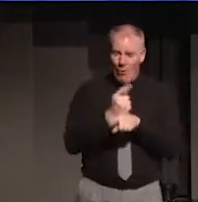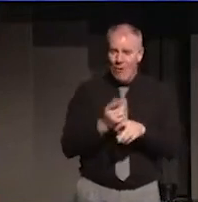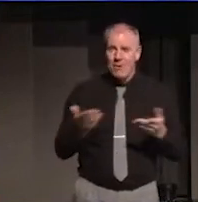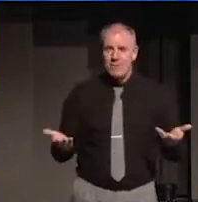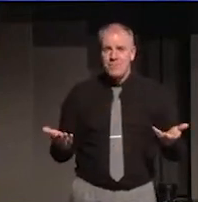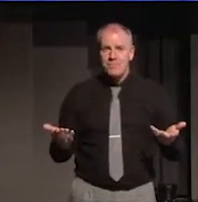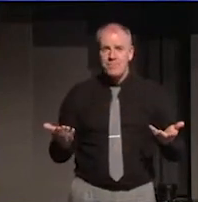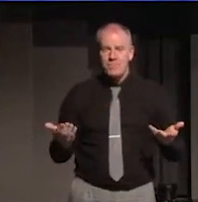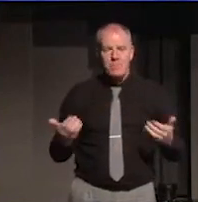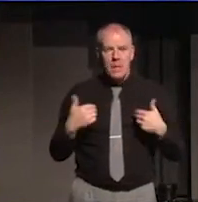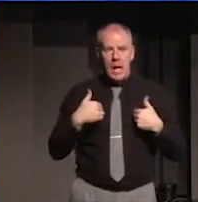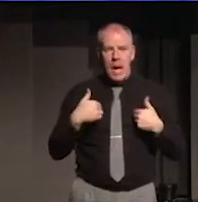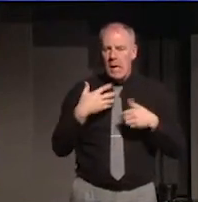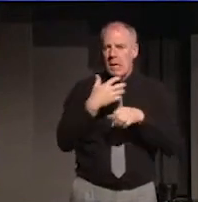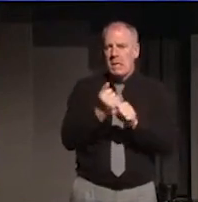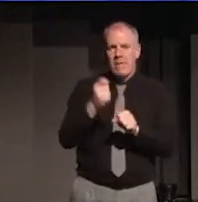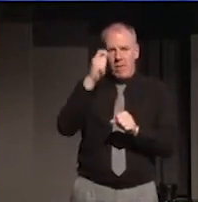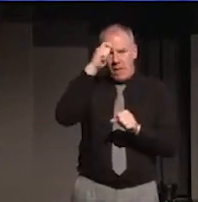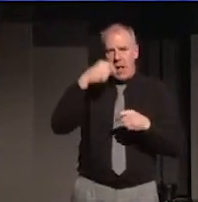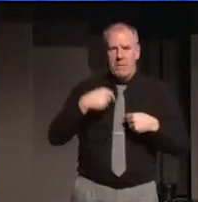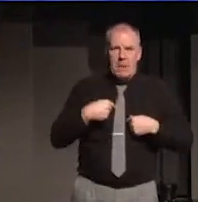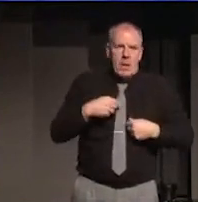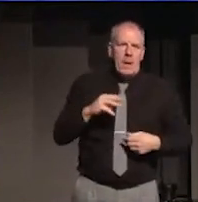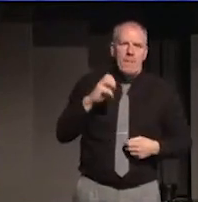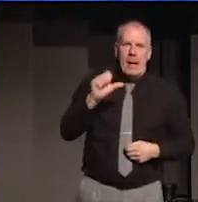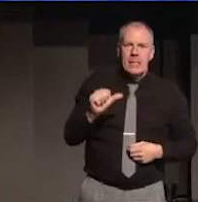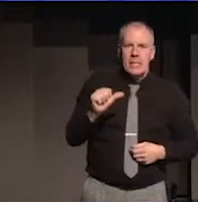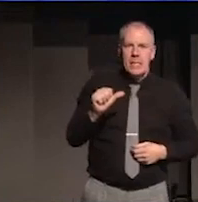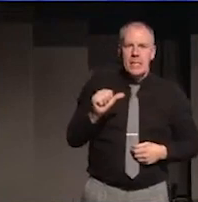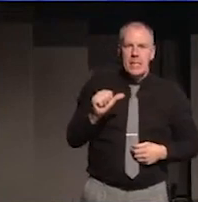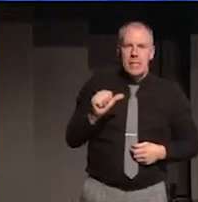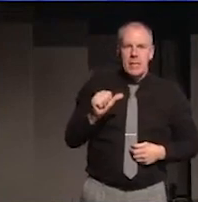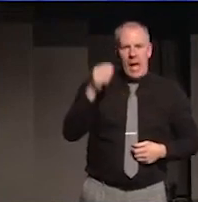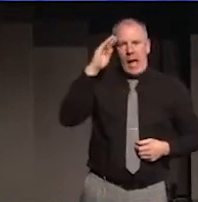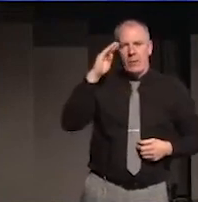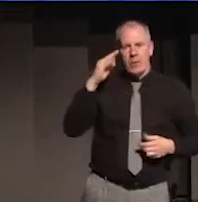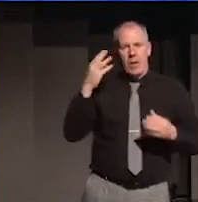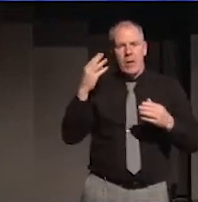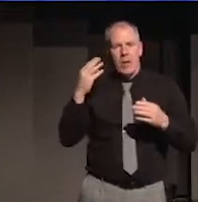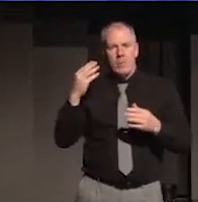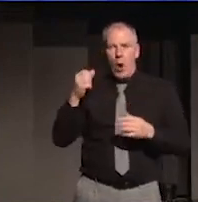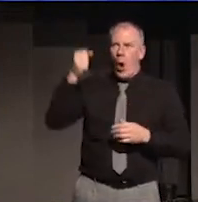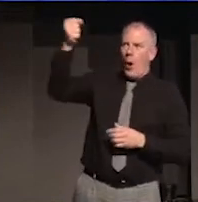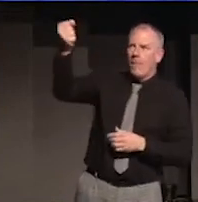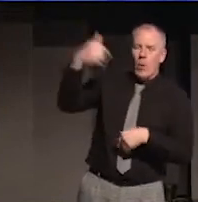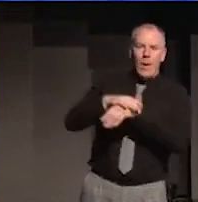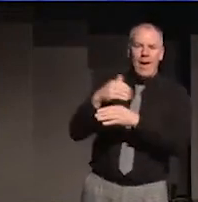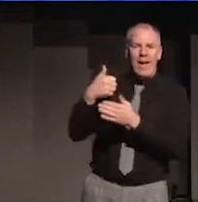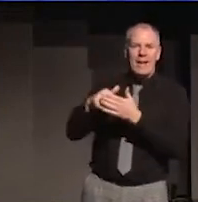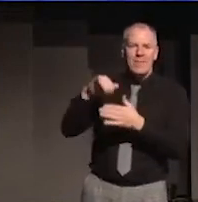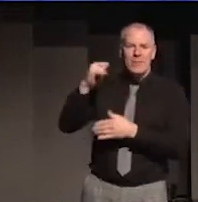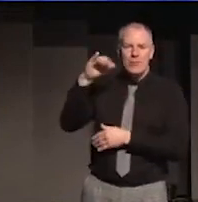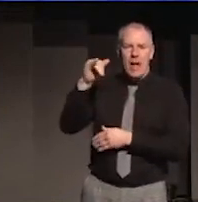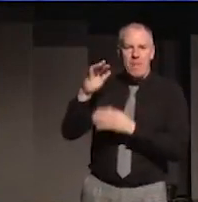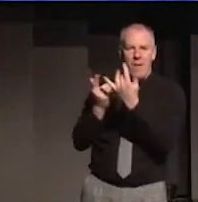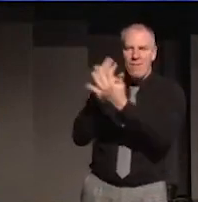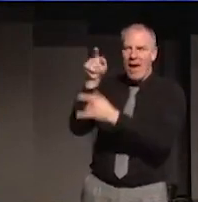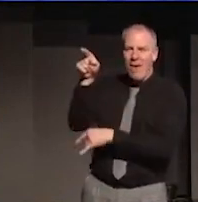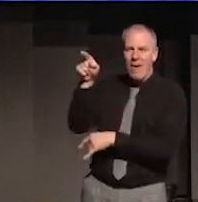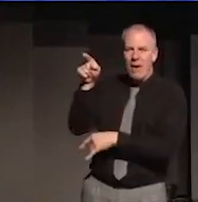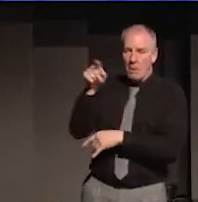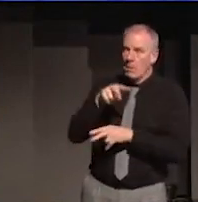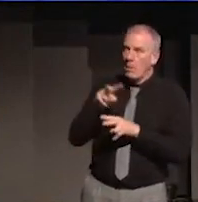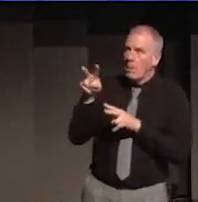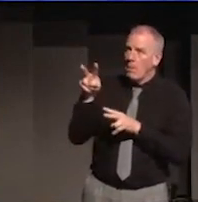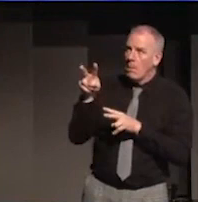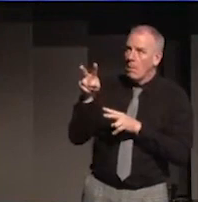I never thought that I'd be a Paddy on top of an 11th of July bonfire. But after it was,